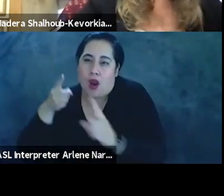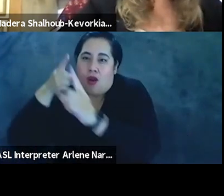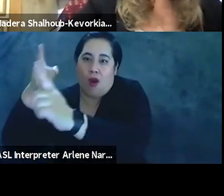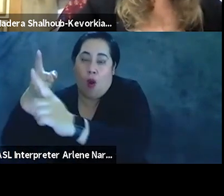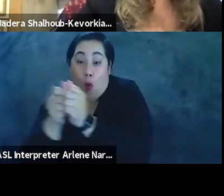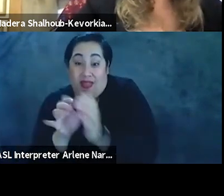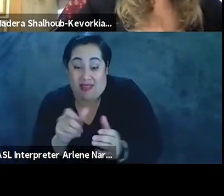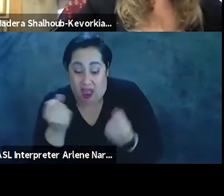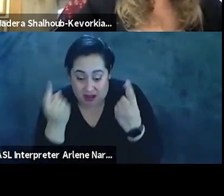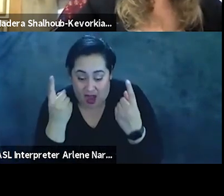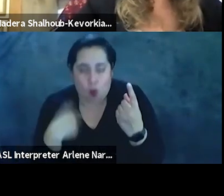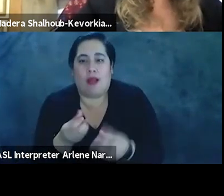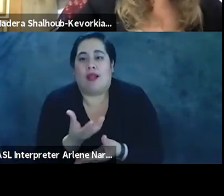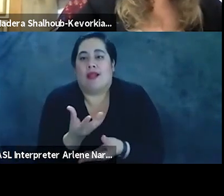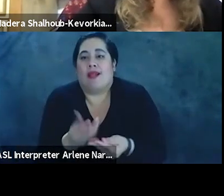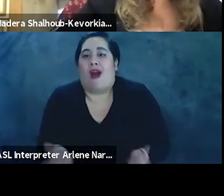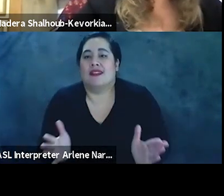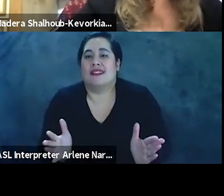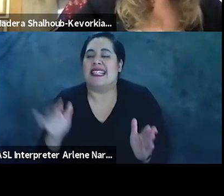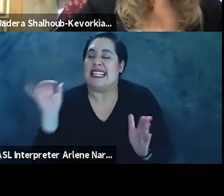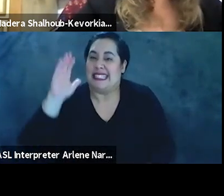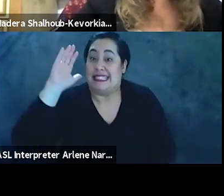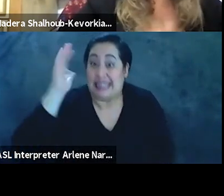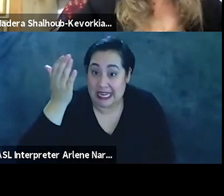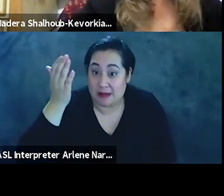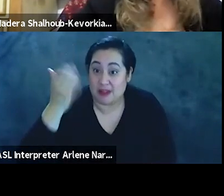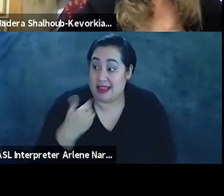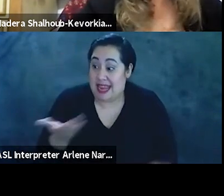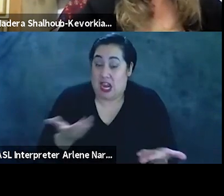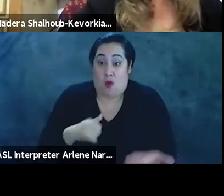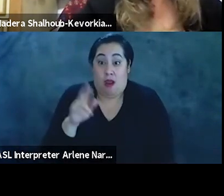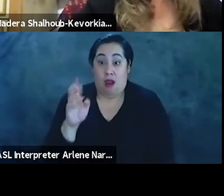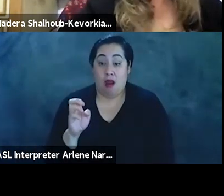lost, as indeed it seems we really are.